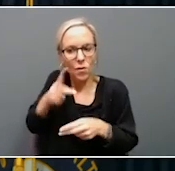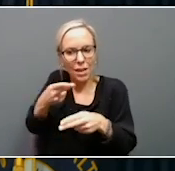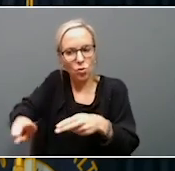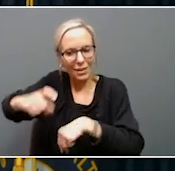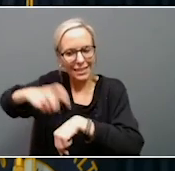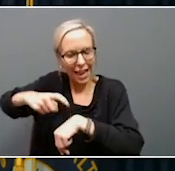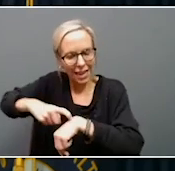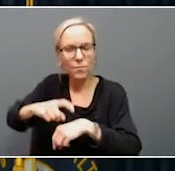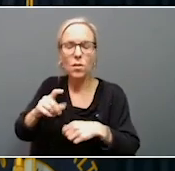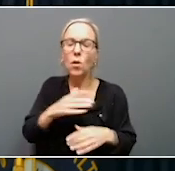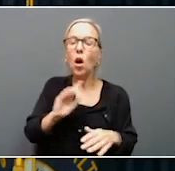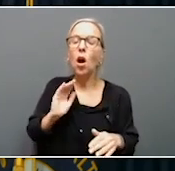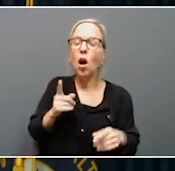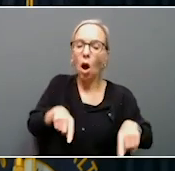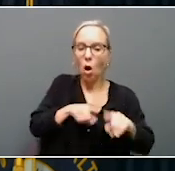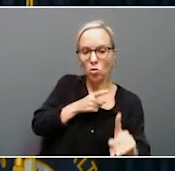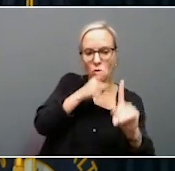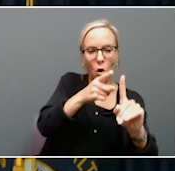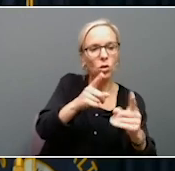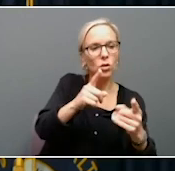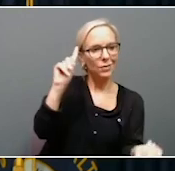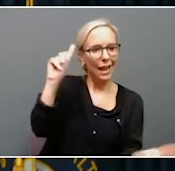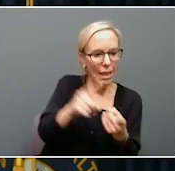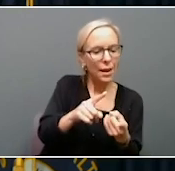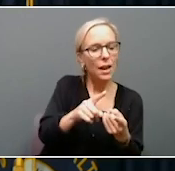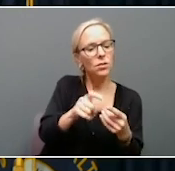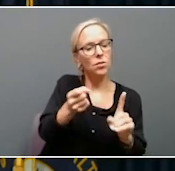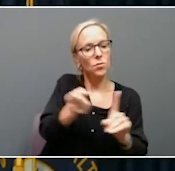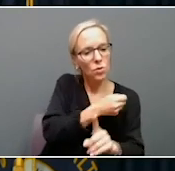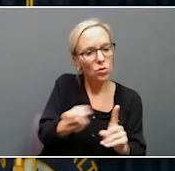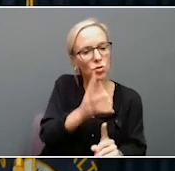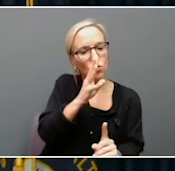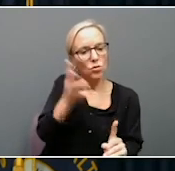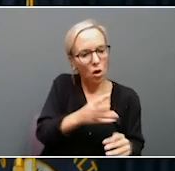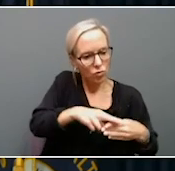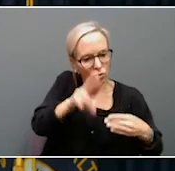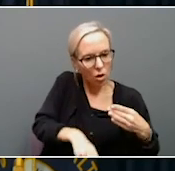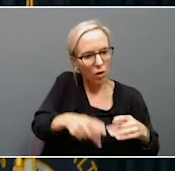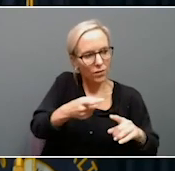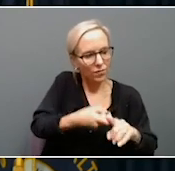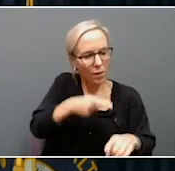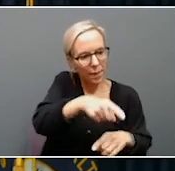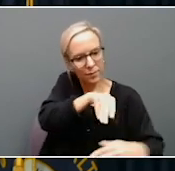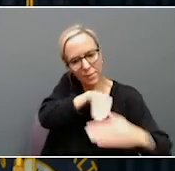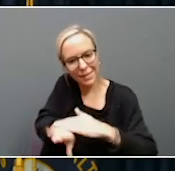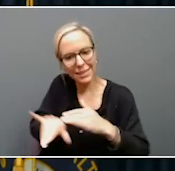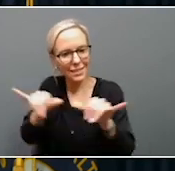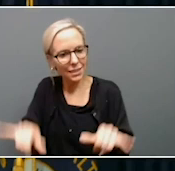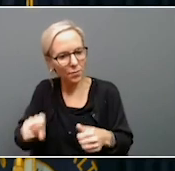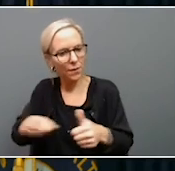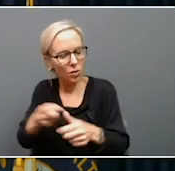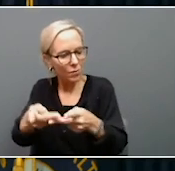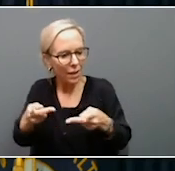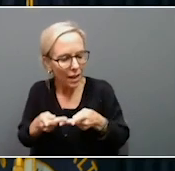But our goal should be to eliminate the abuse and the neglect that results in them coming into the system in the first place. I think it was